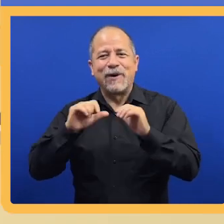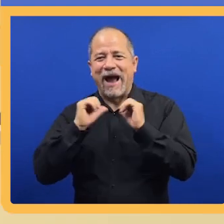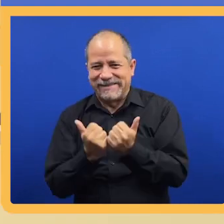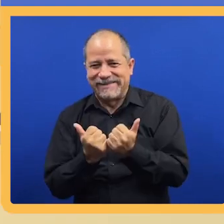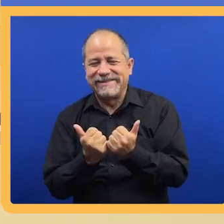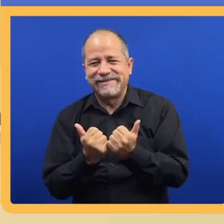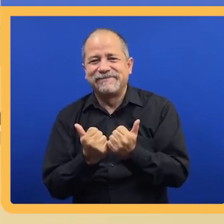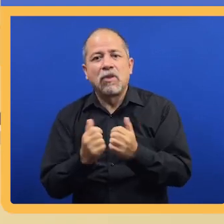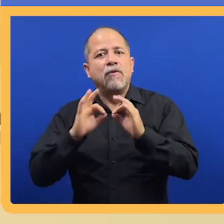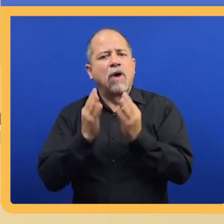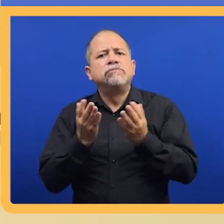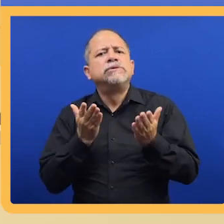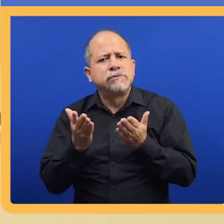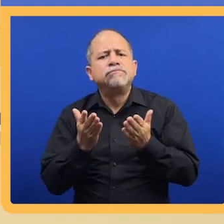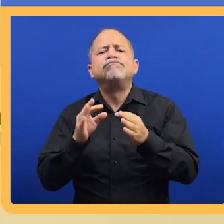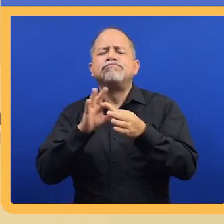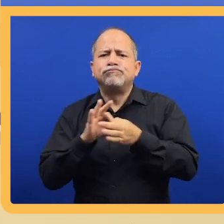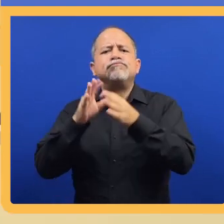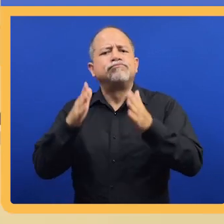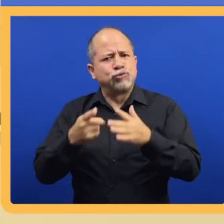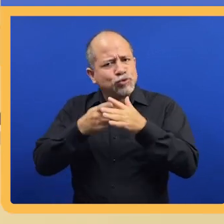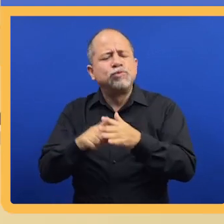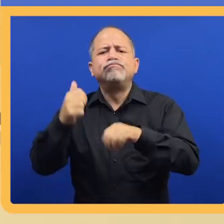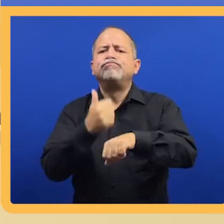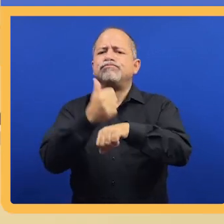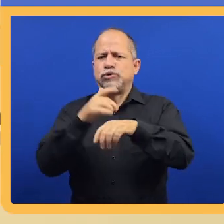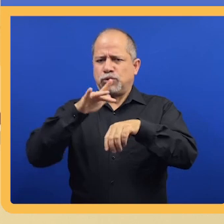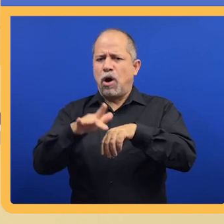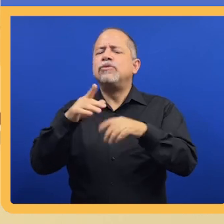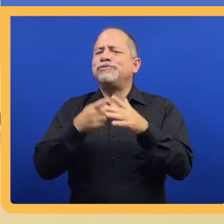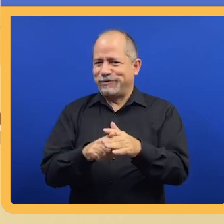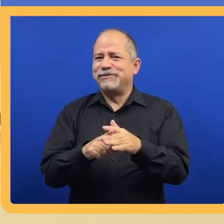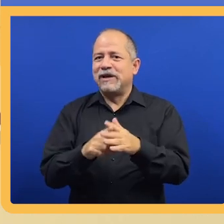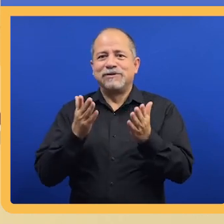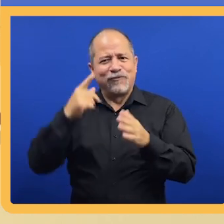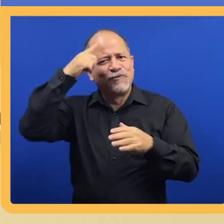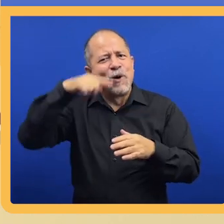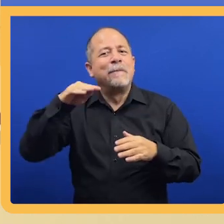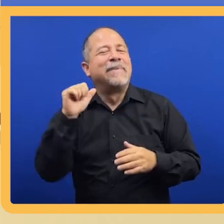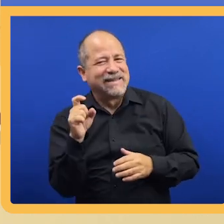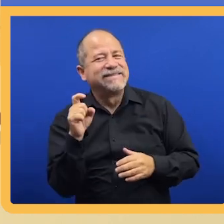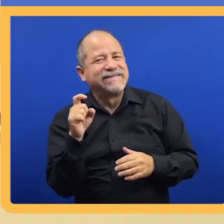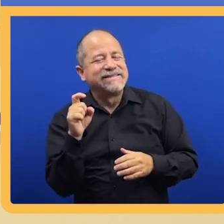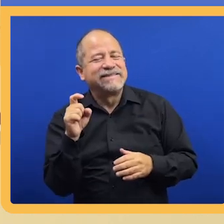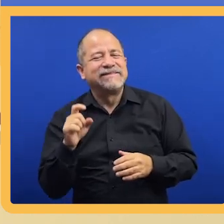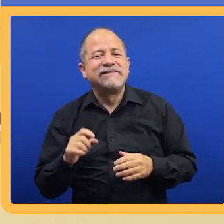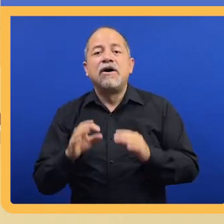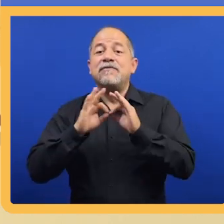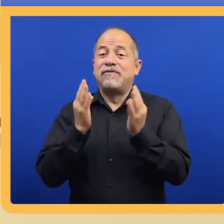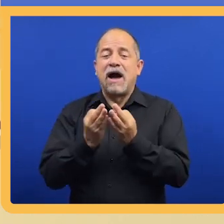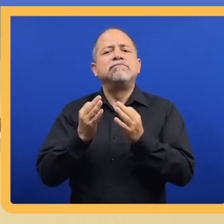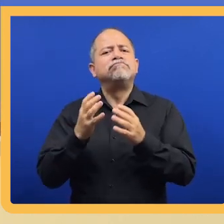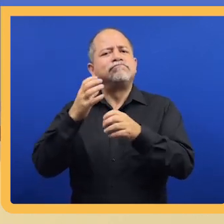services coordinator begins to arrange Early Start services for Max, and the family gets the help they've been